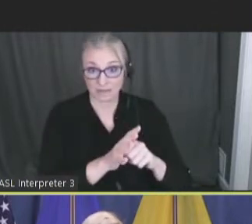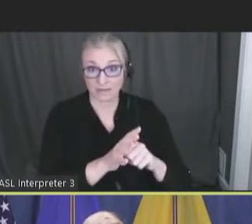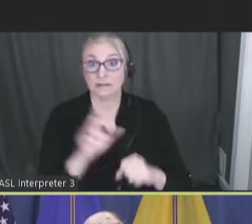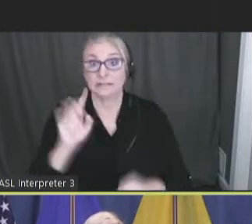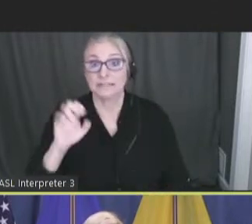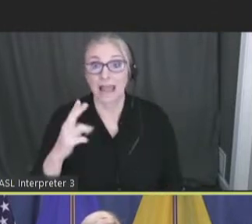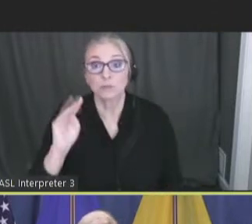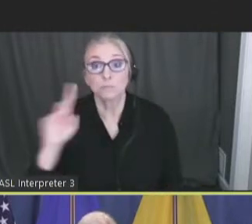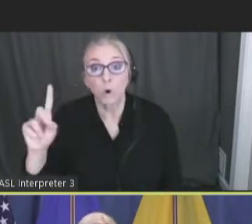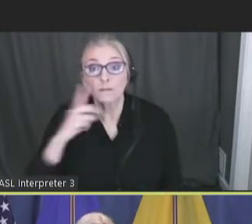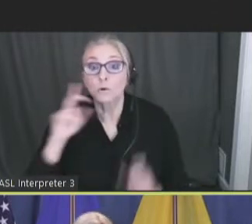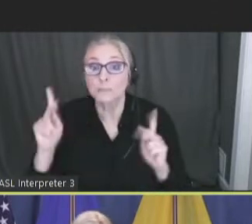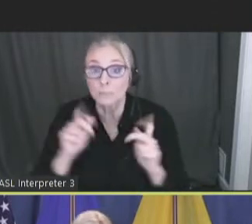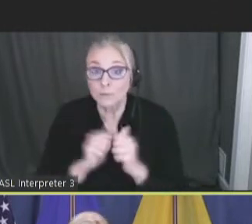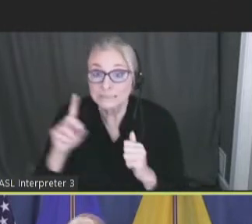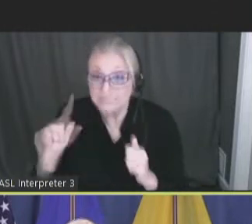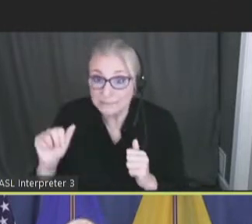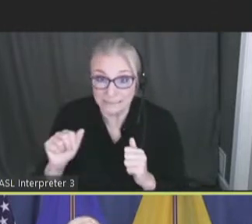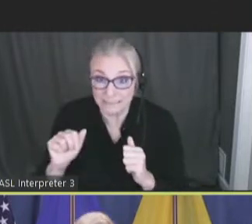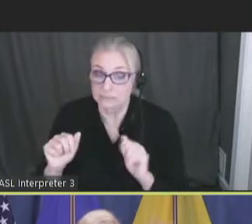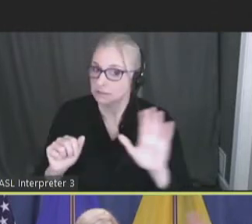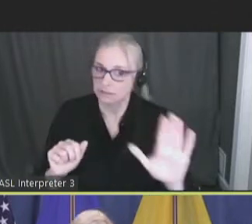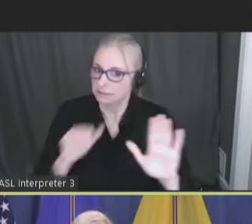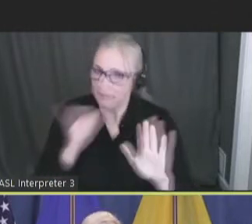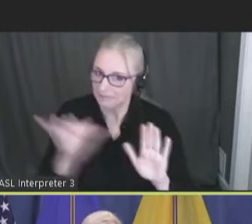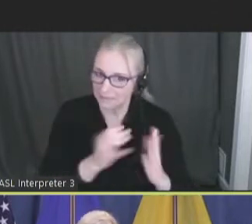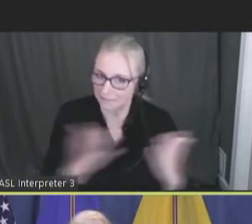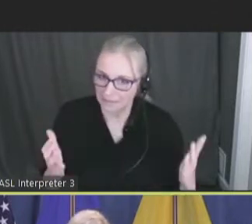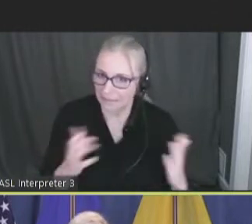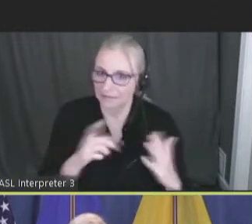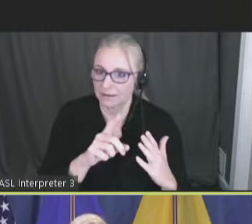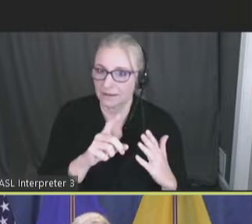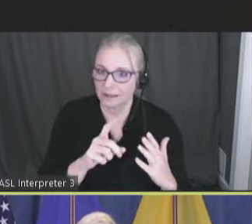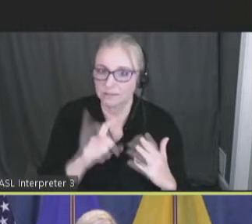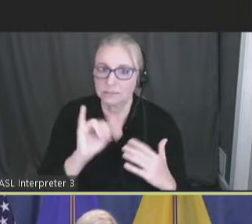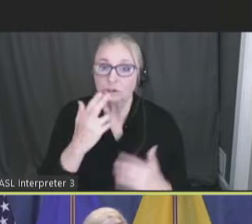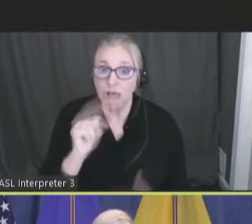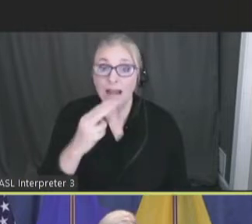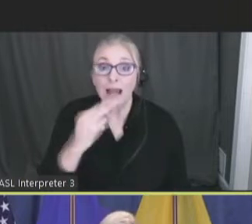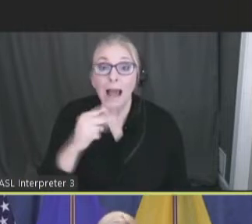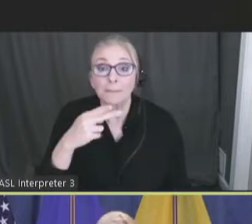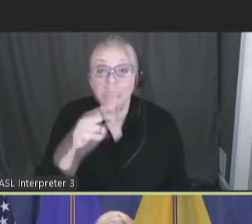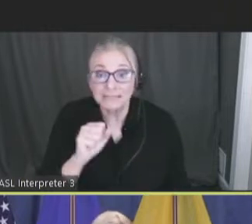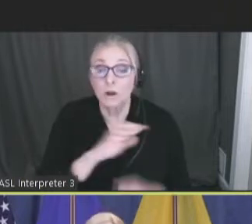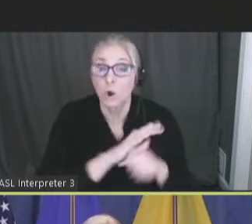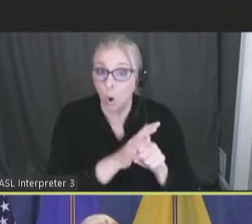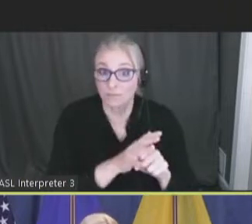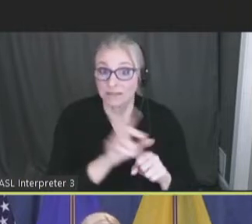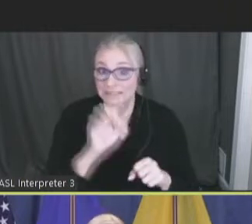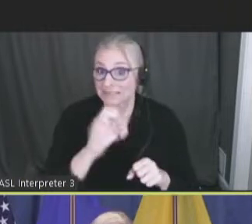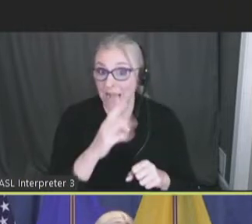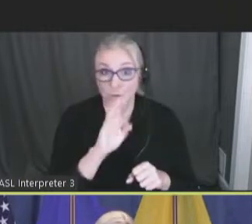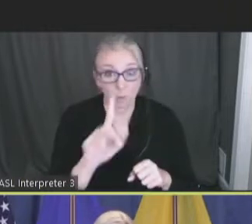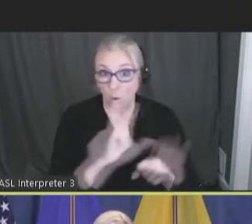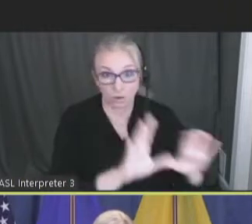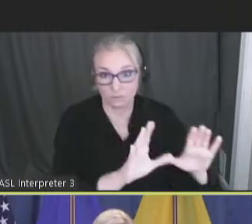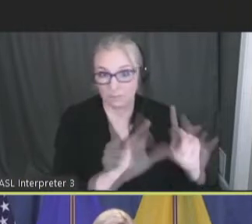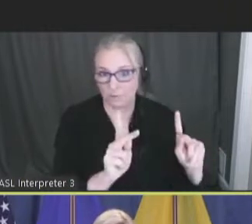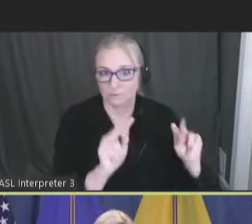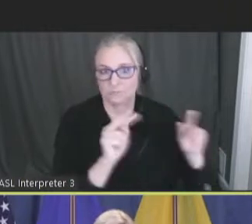for people with disabilities, not to be confused with the Johns Hopkins COVID-19 dashboard that got much attention.